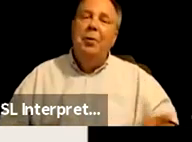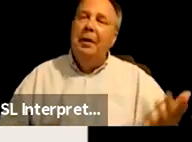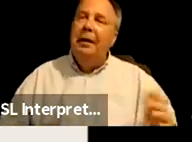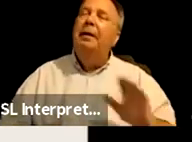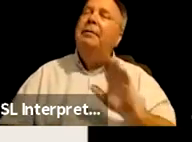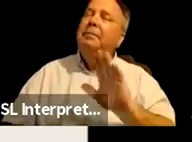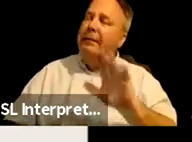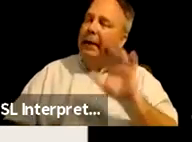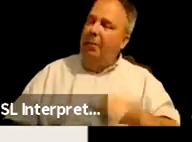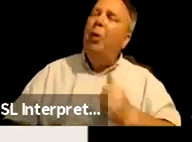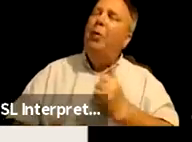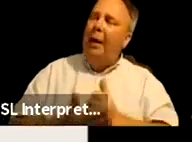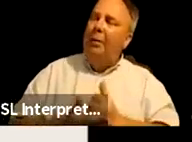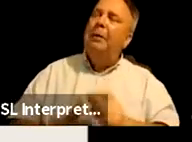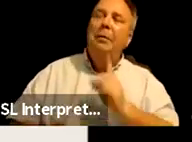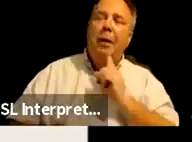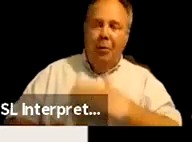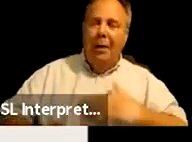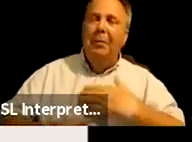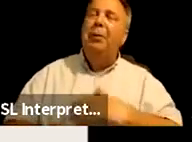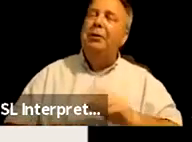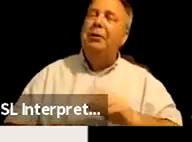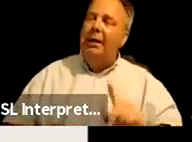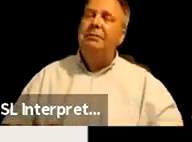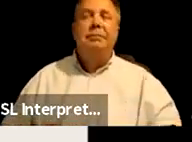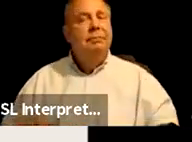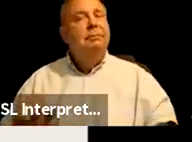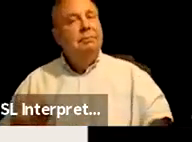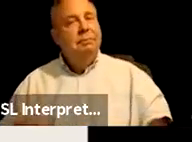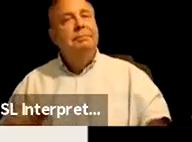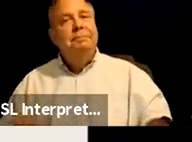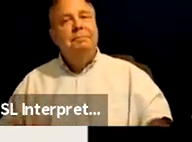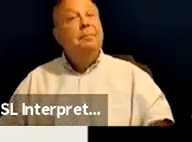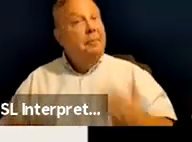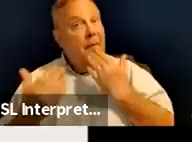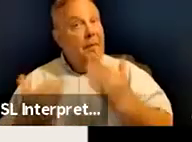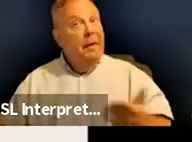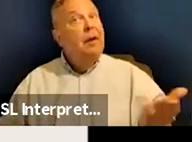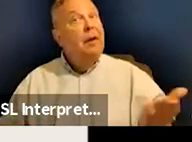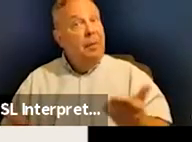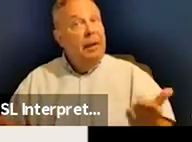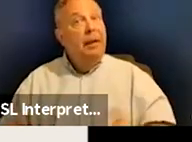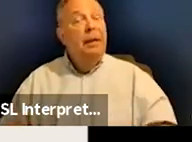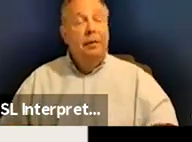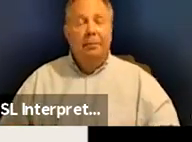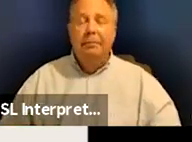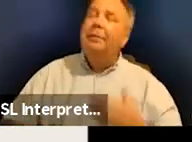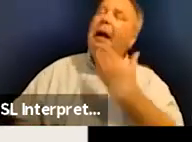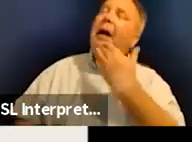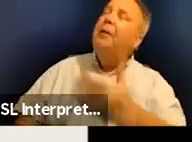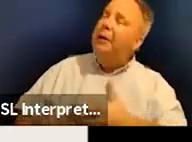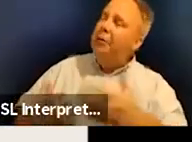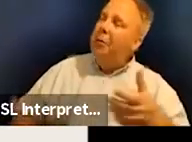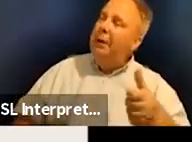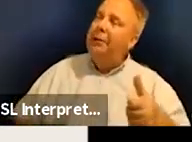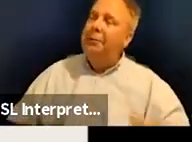And that was helpful. I really appreciate it. Yeah. Yeah. Thank you for being here. Thanks so much.